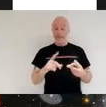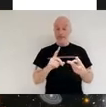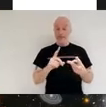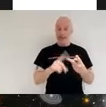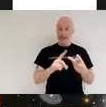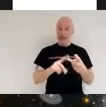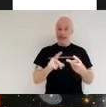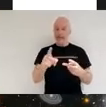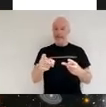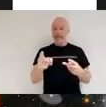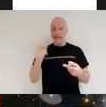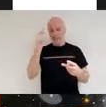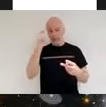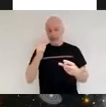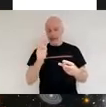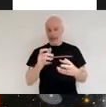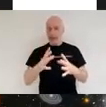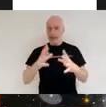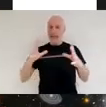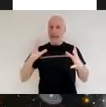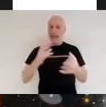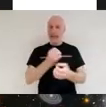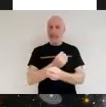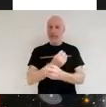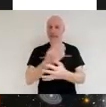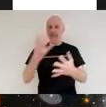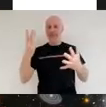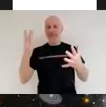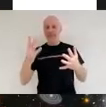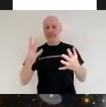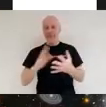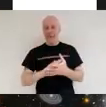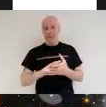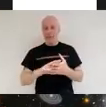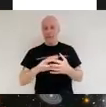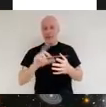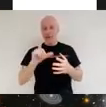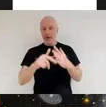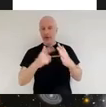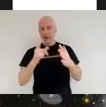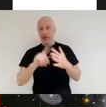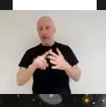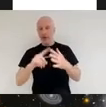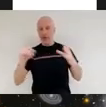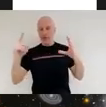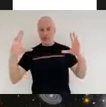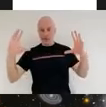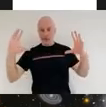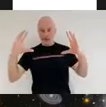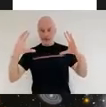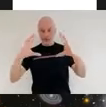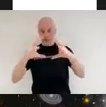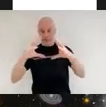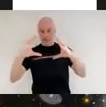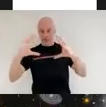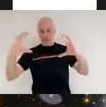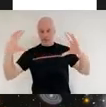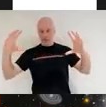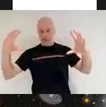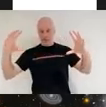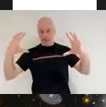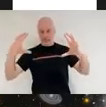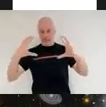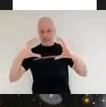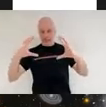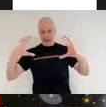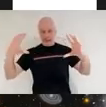sure many of you are familiar with but that's this idea of what we call cosmological redshift the expansion of space-time as a